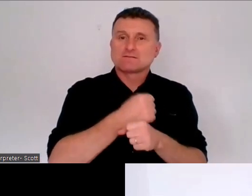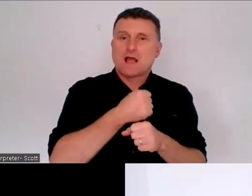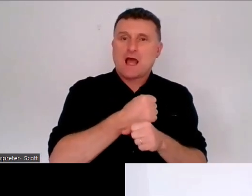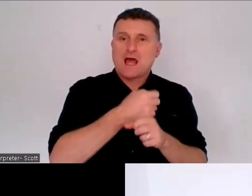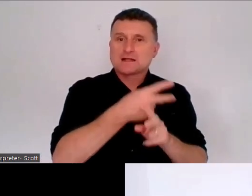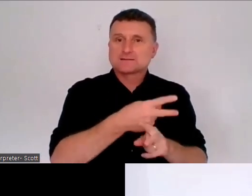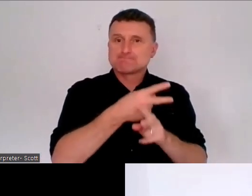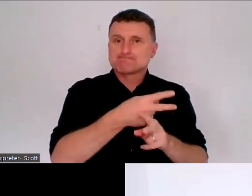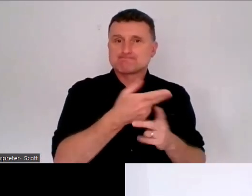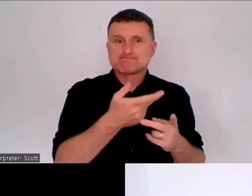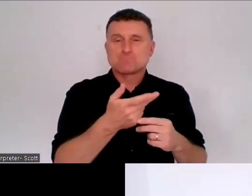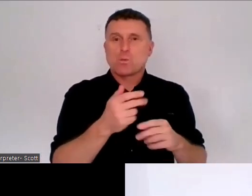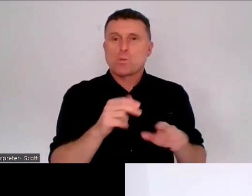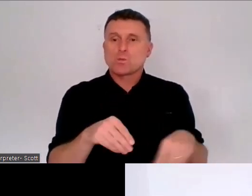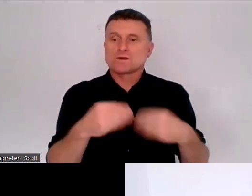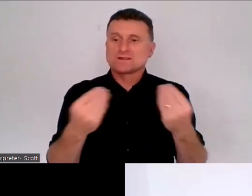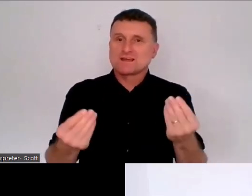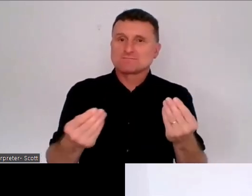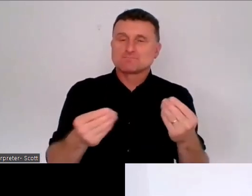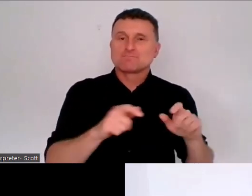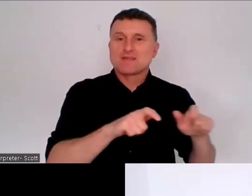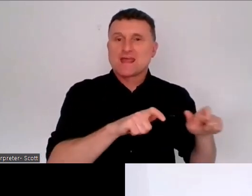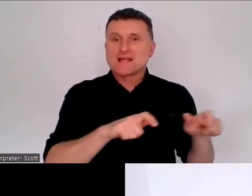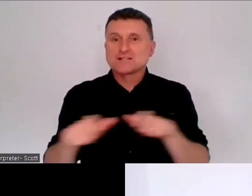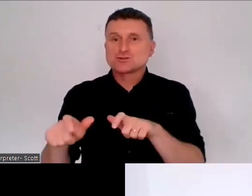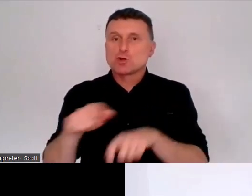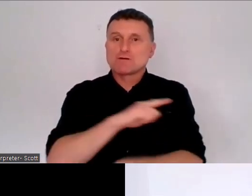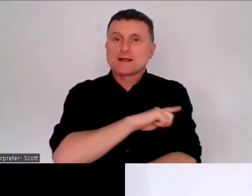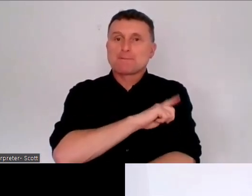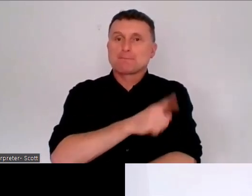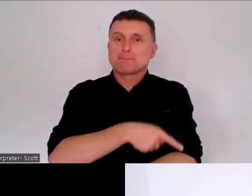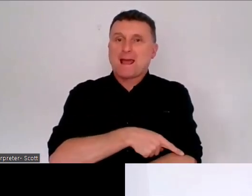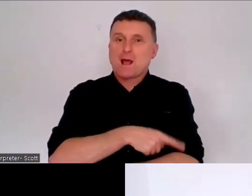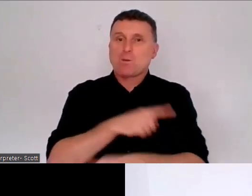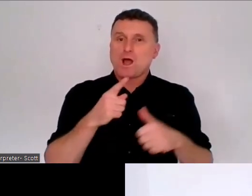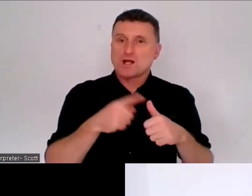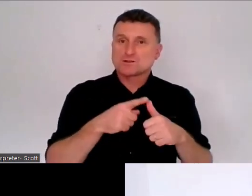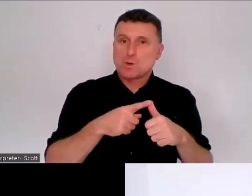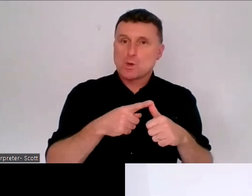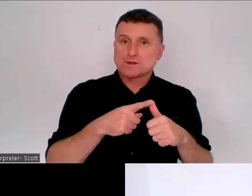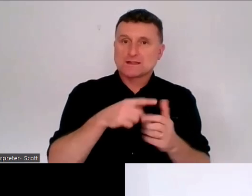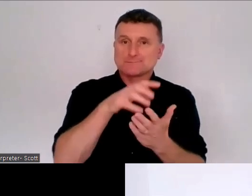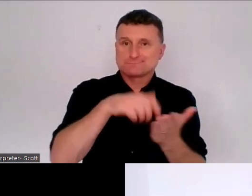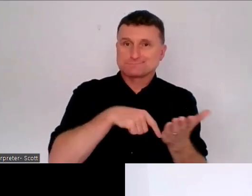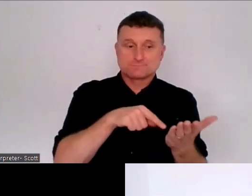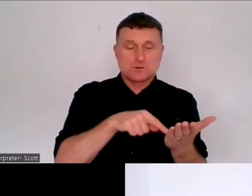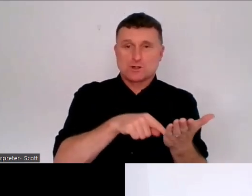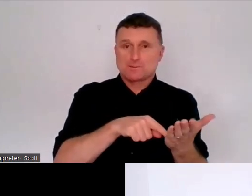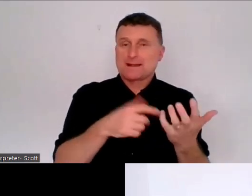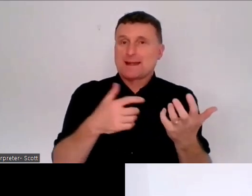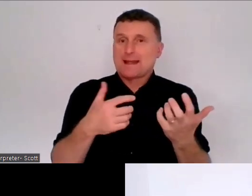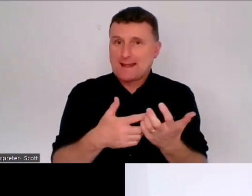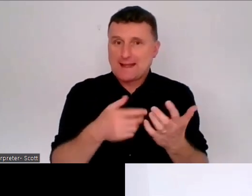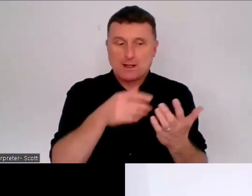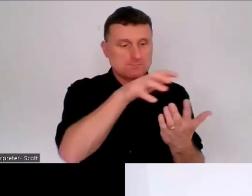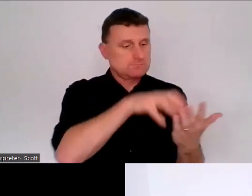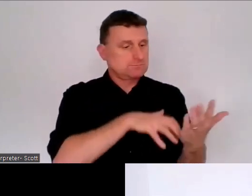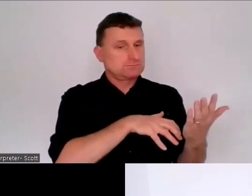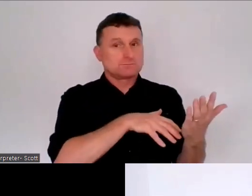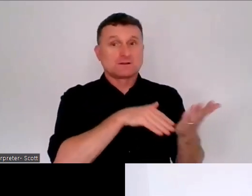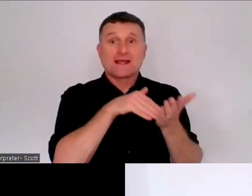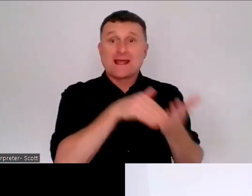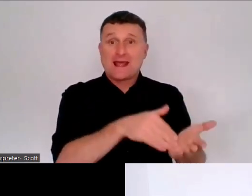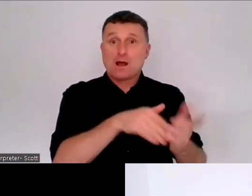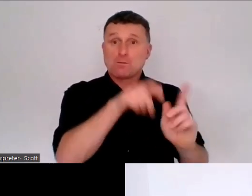powers of attorney, for supported decision making, etc. Now, we've done this by setting up some fact scenarios,